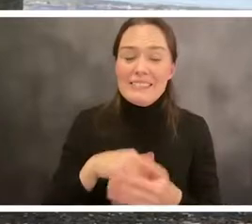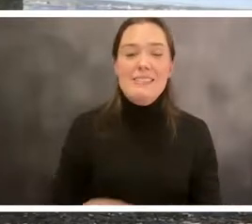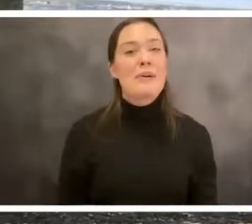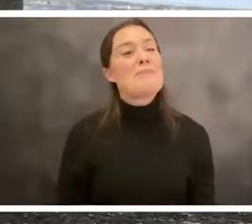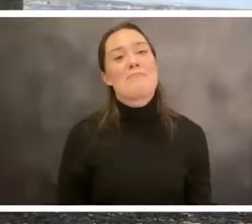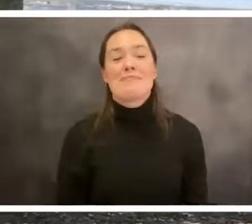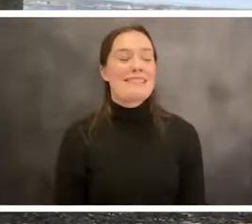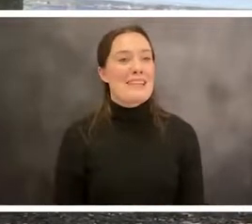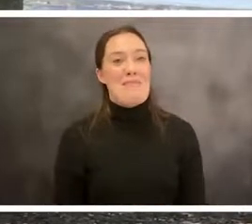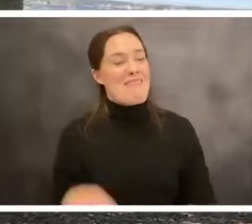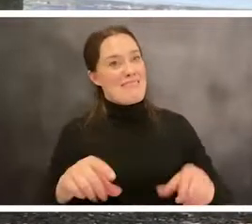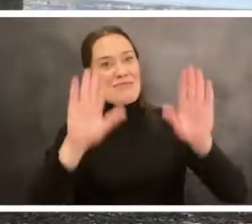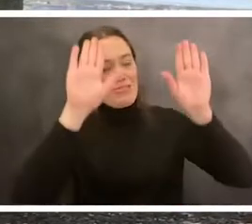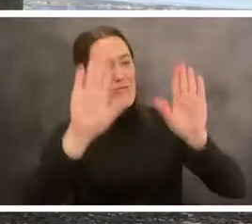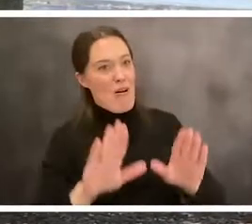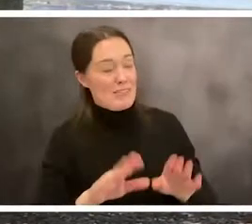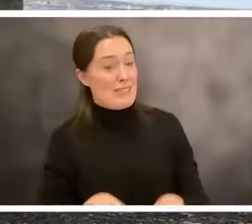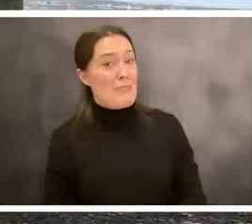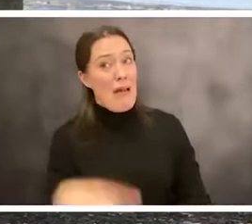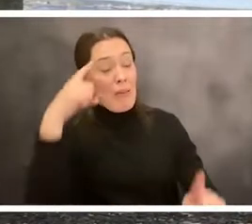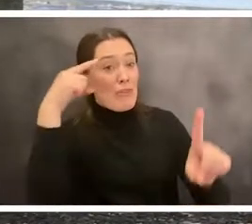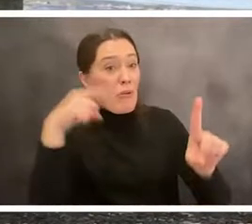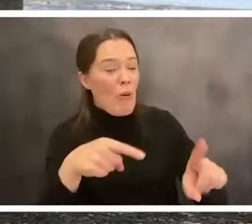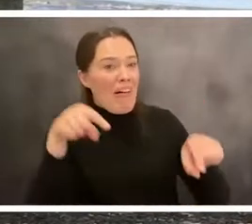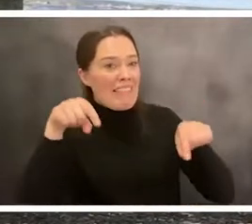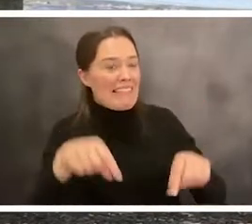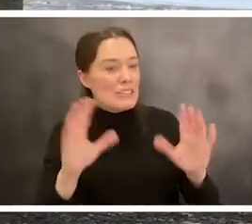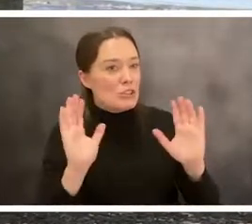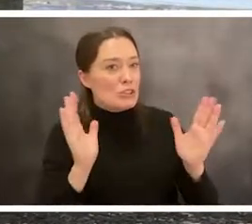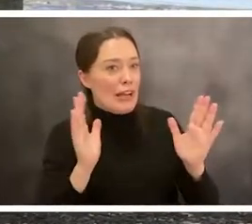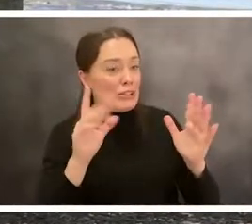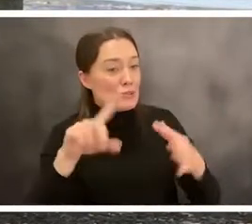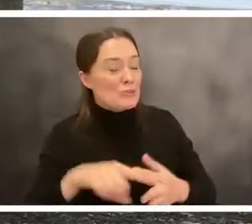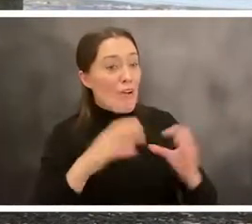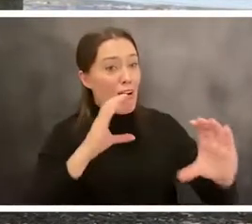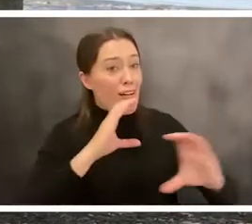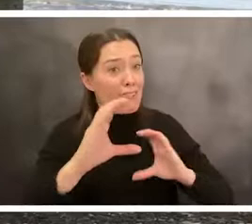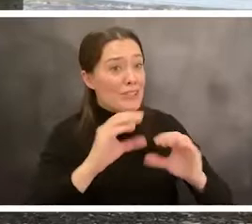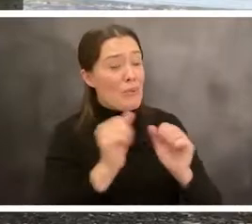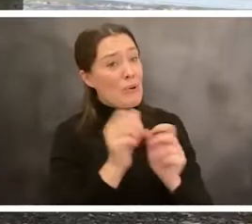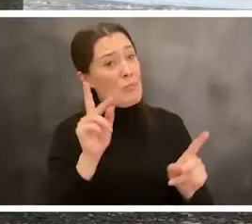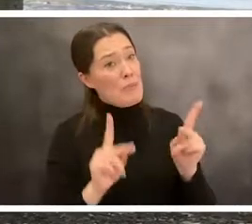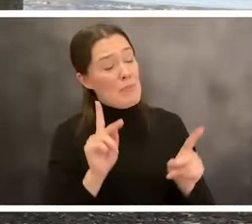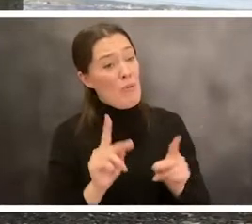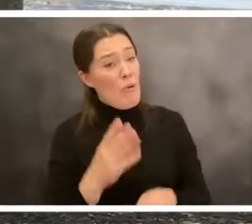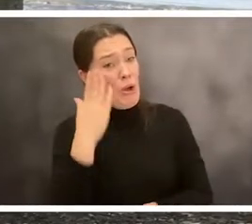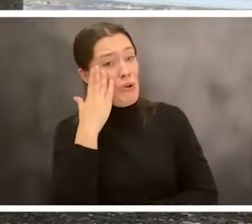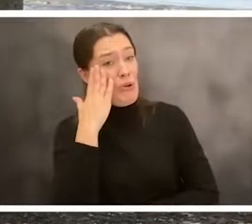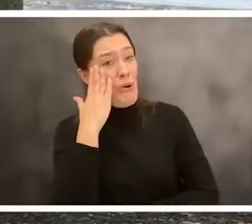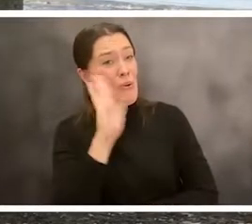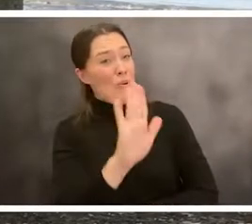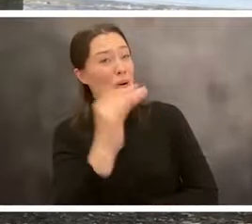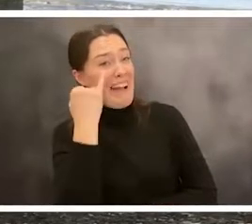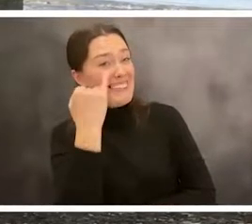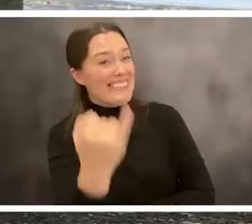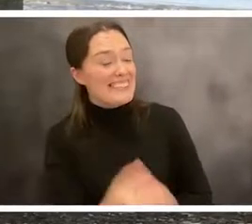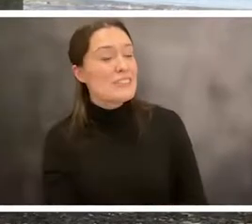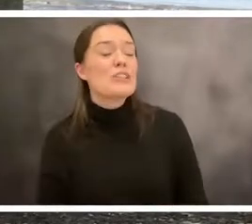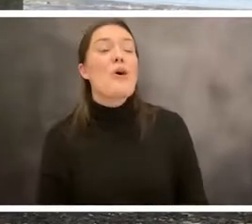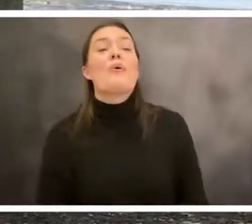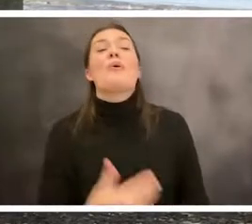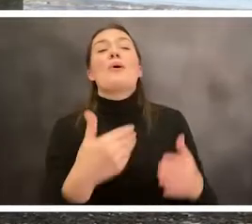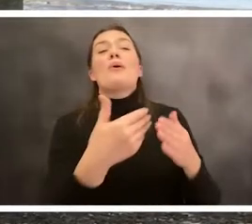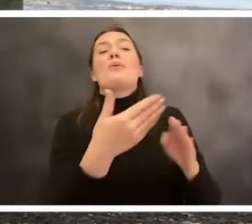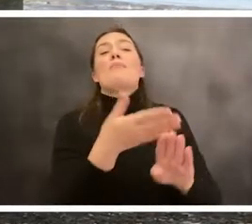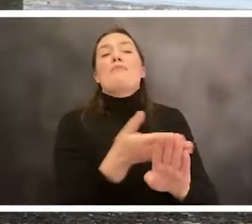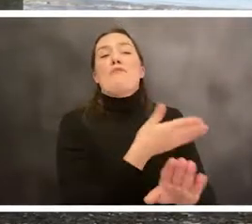well, this was great, Lou. Our whole idea with these fireside chats is to spark conversation with people and hear their ideas. And before I, before